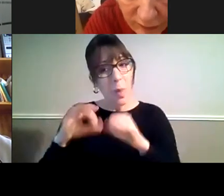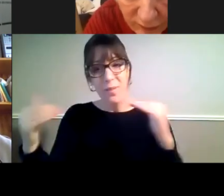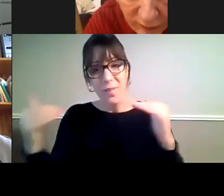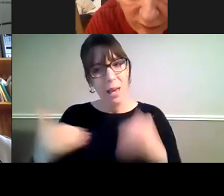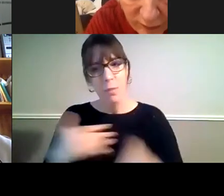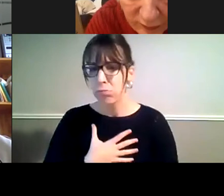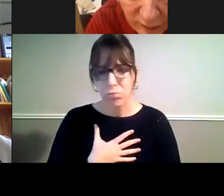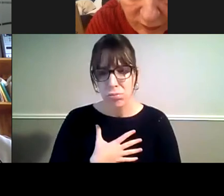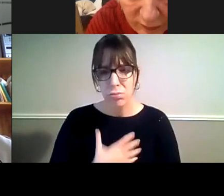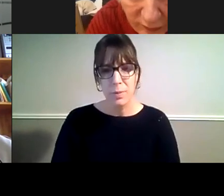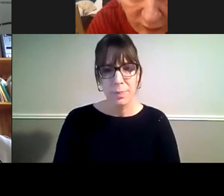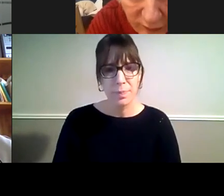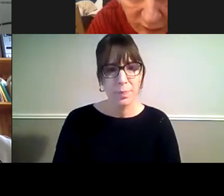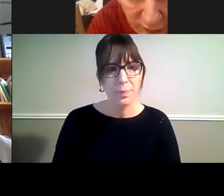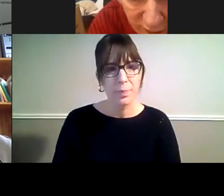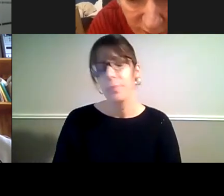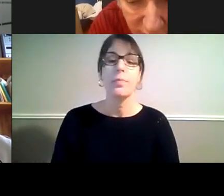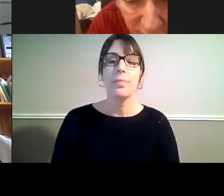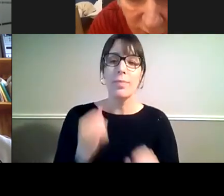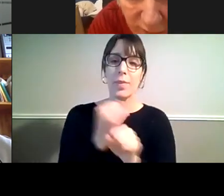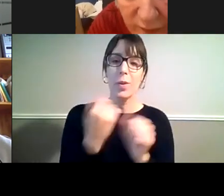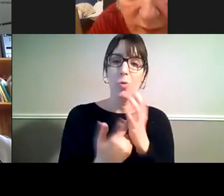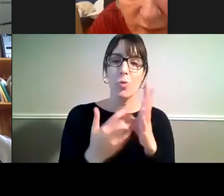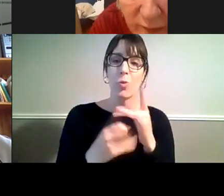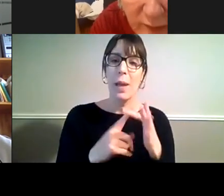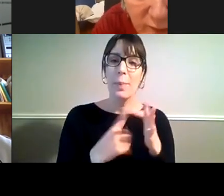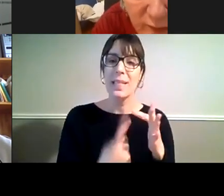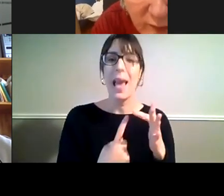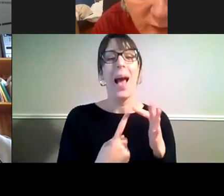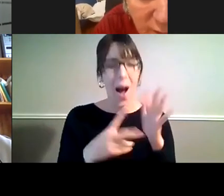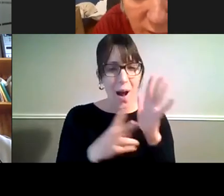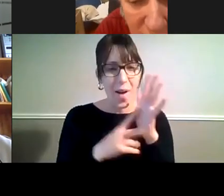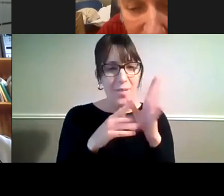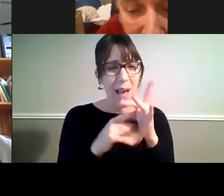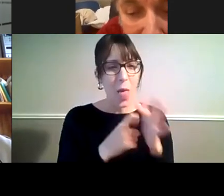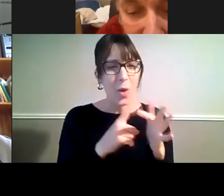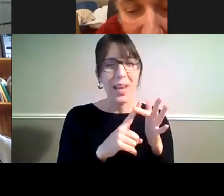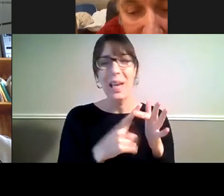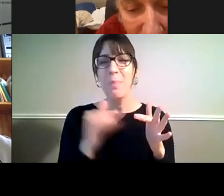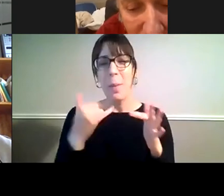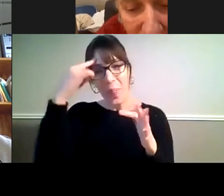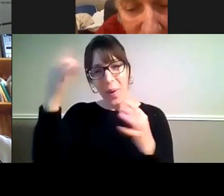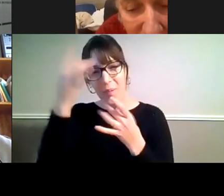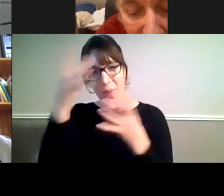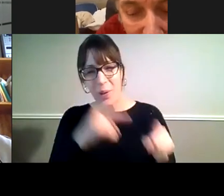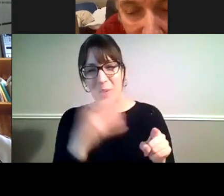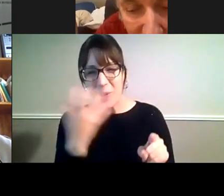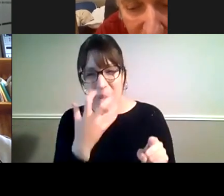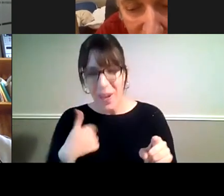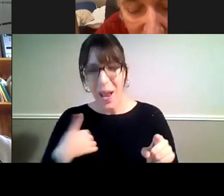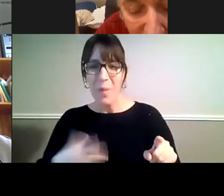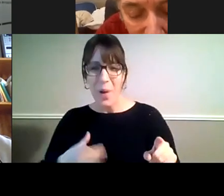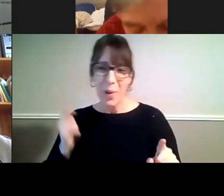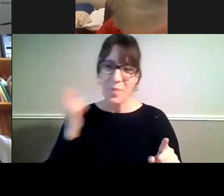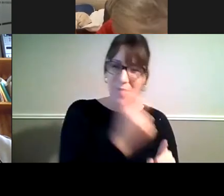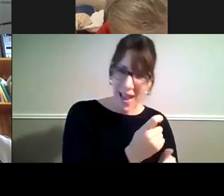And Valerie, you might have thought I'd forgotten you, but I hadn't. I just started at a different point on the list for the second question. So I want to come to you. What